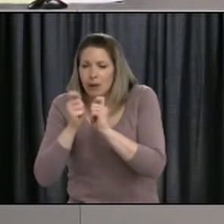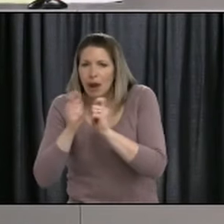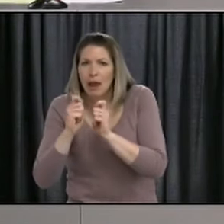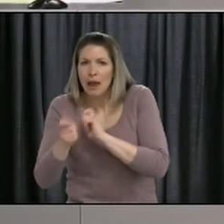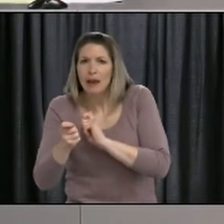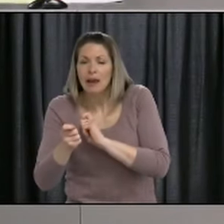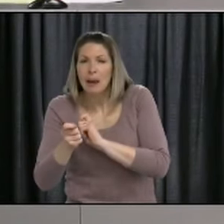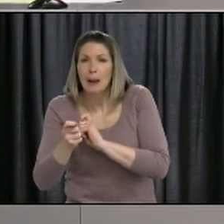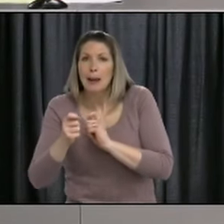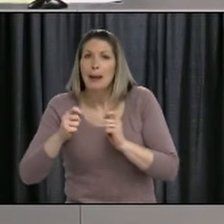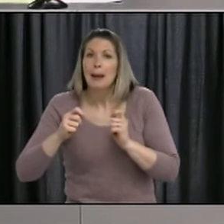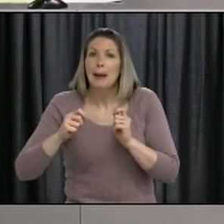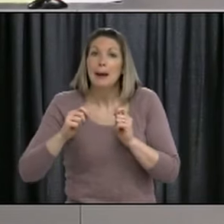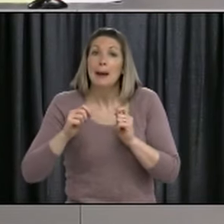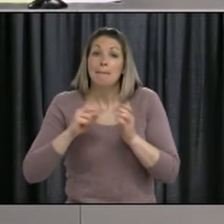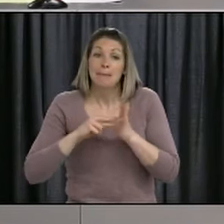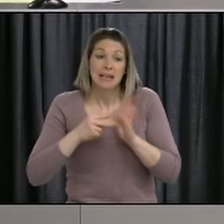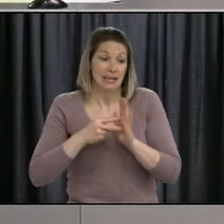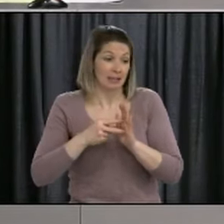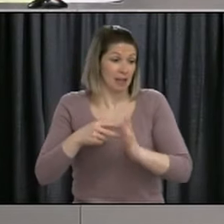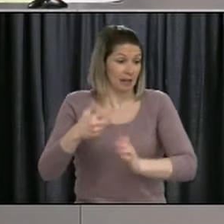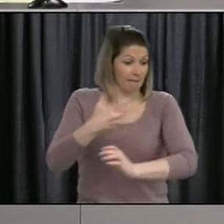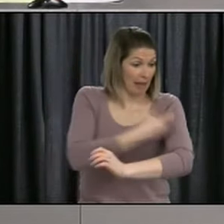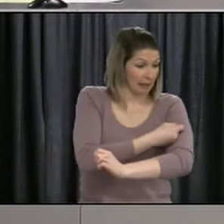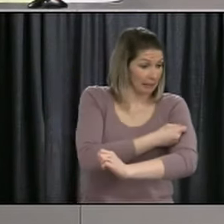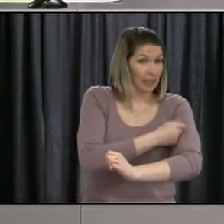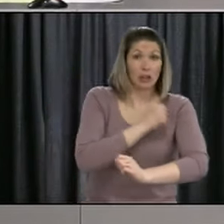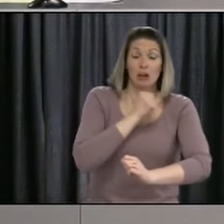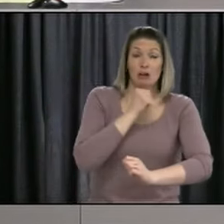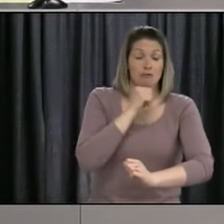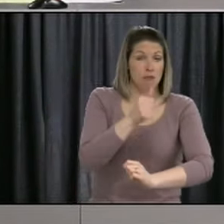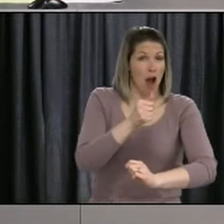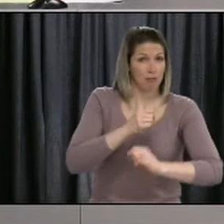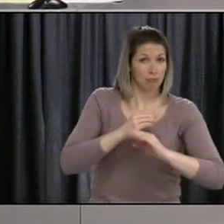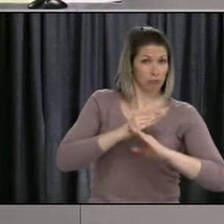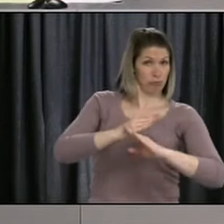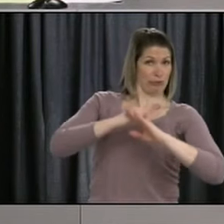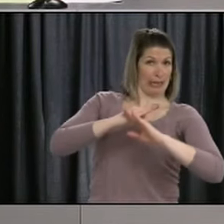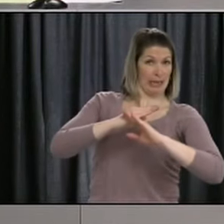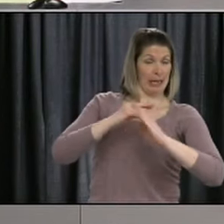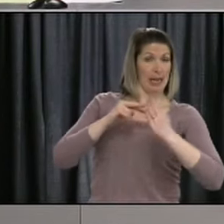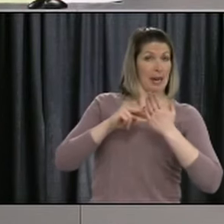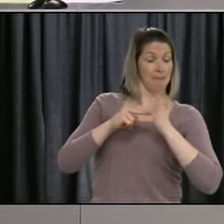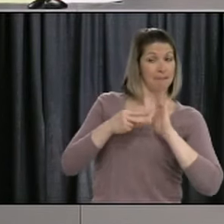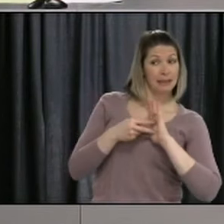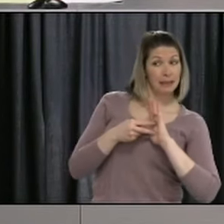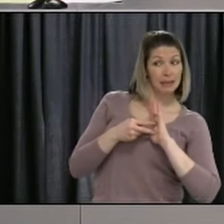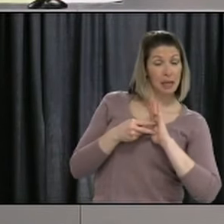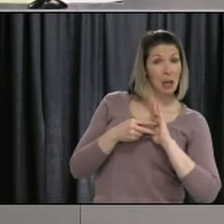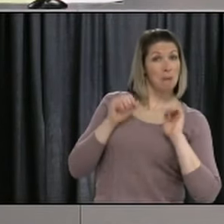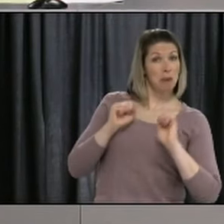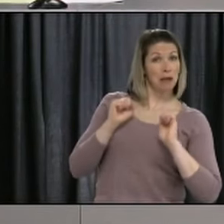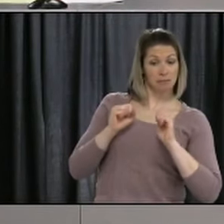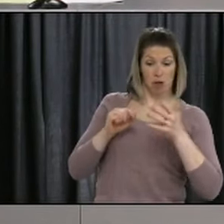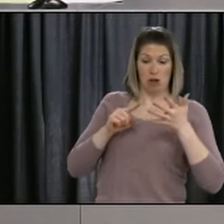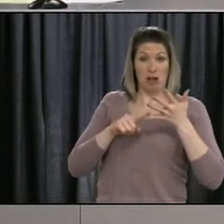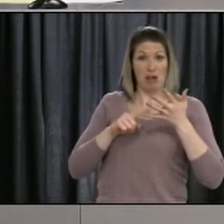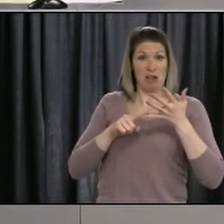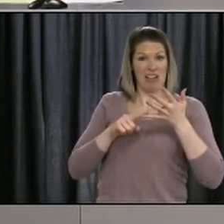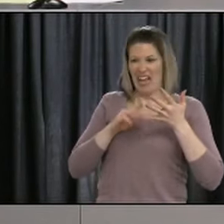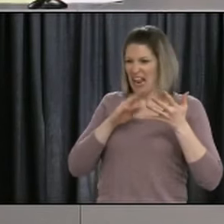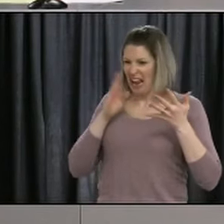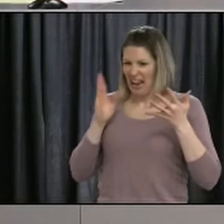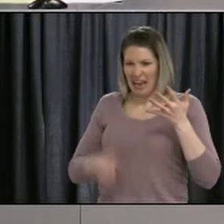that mean that we never leave level one? From the point of view of what may happen, there's two threads.